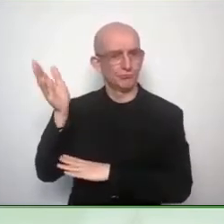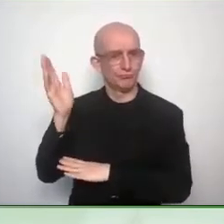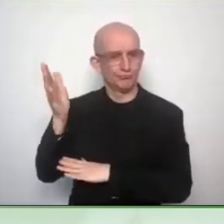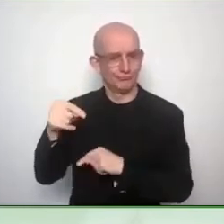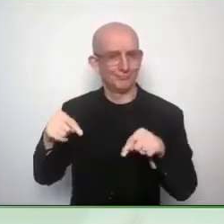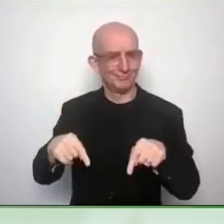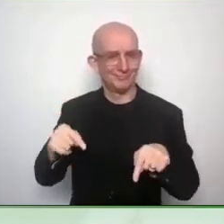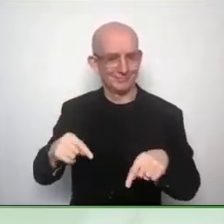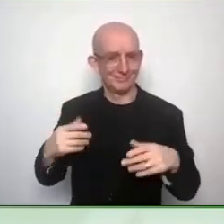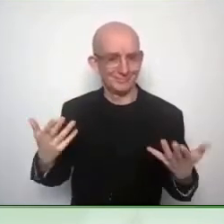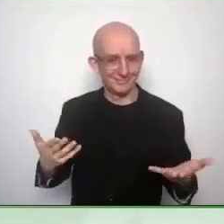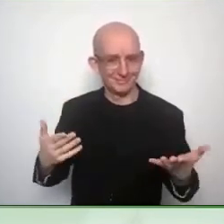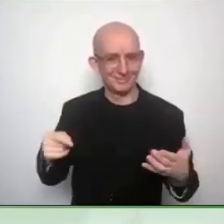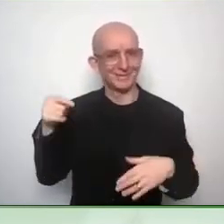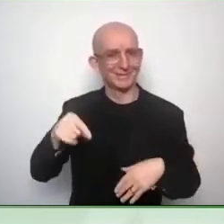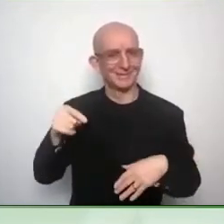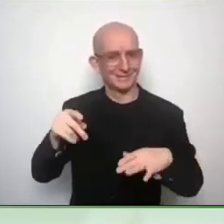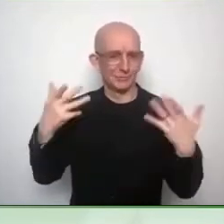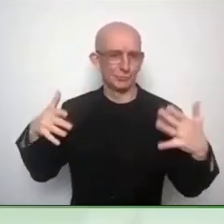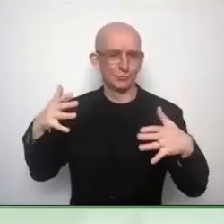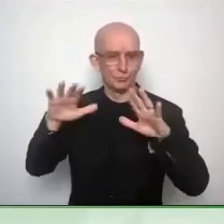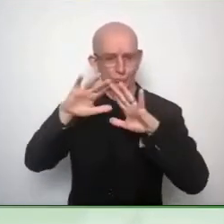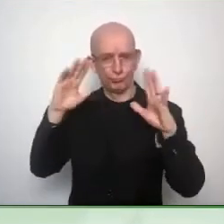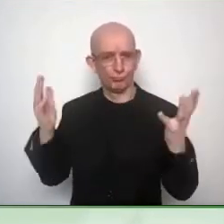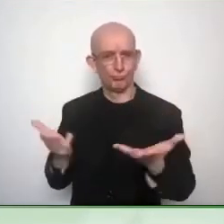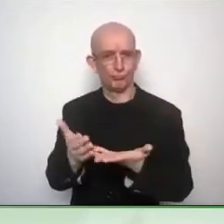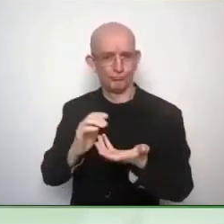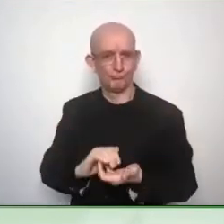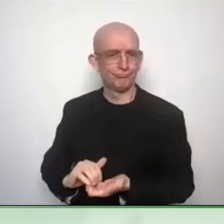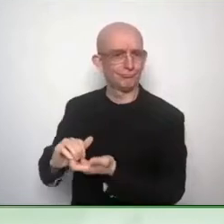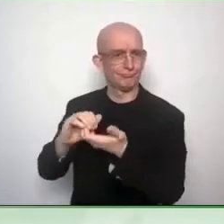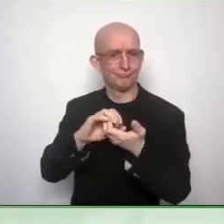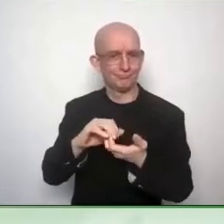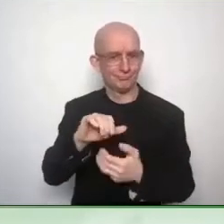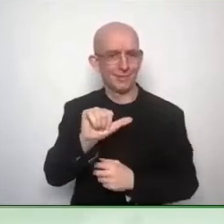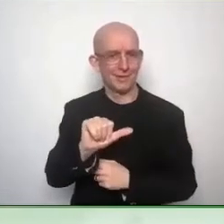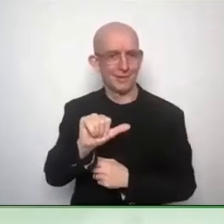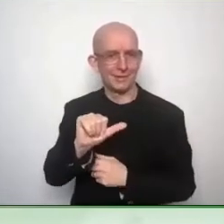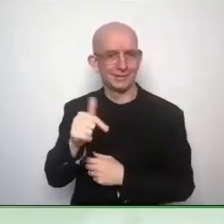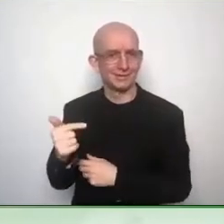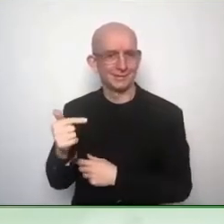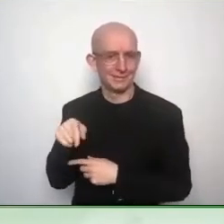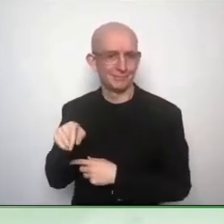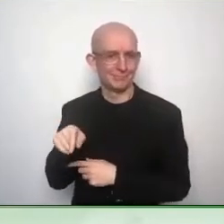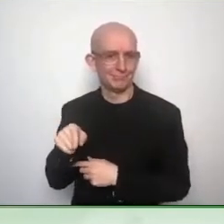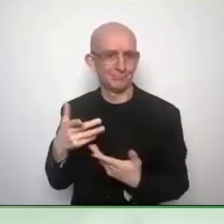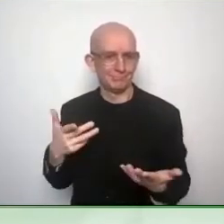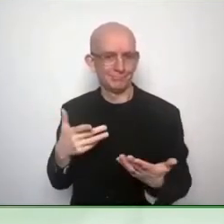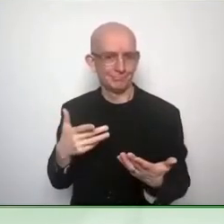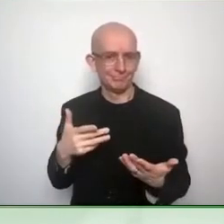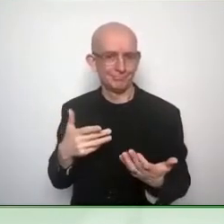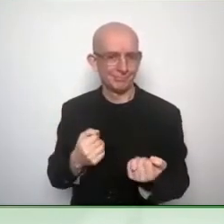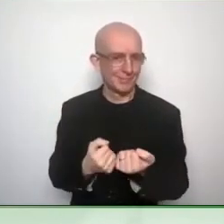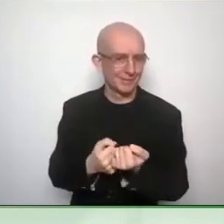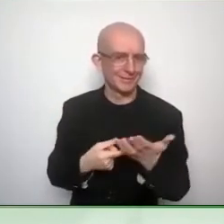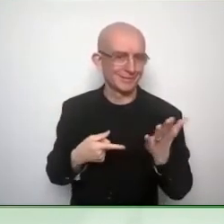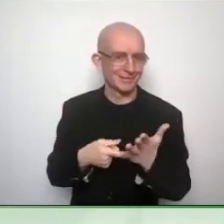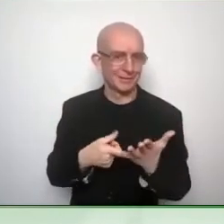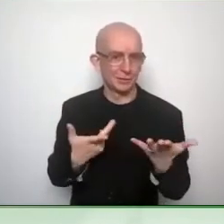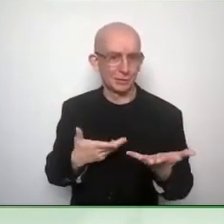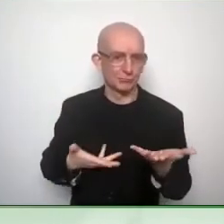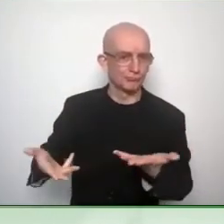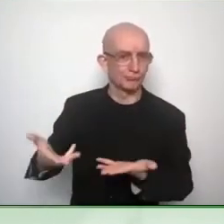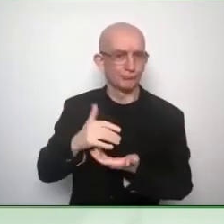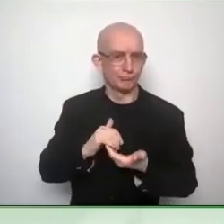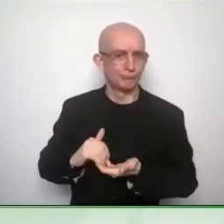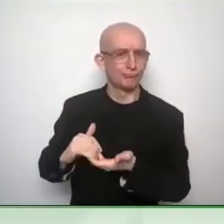organizations across the world to be able to drive the agenda forward. Excellent. Now, talking to